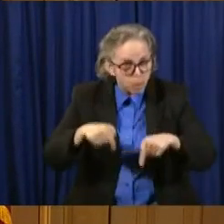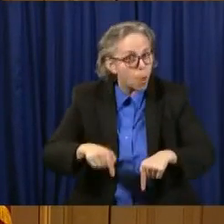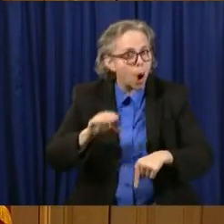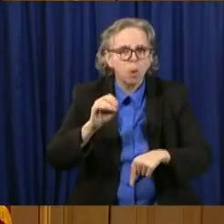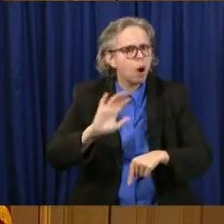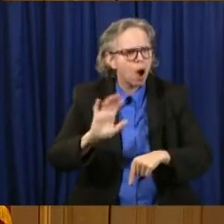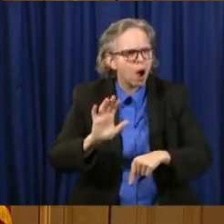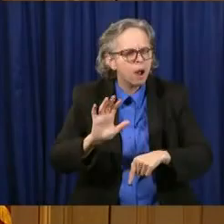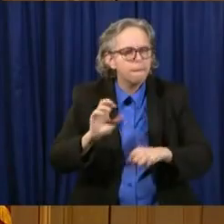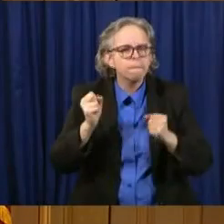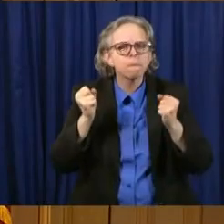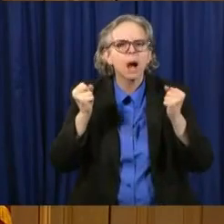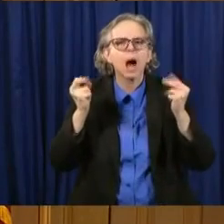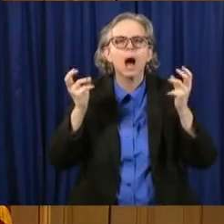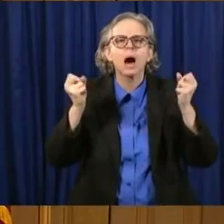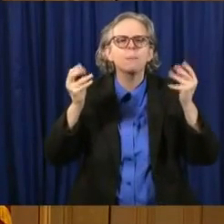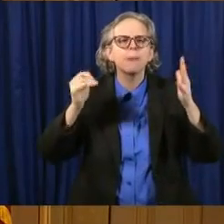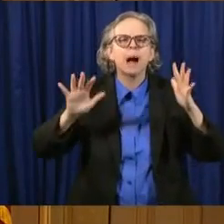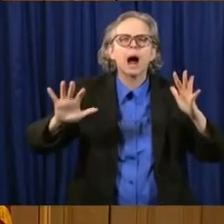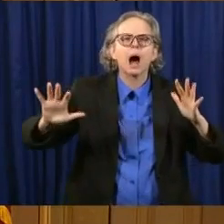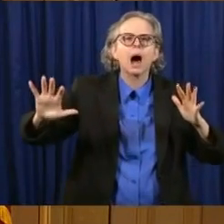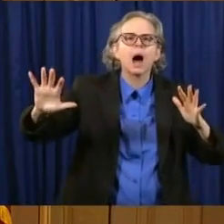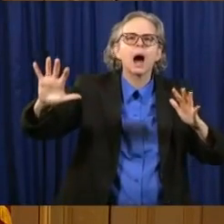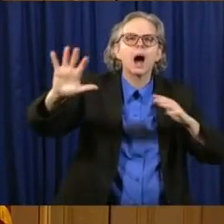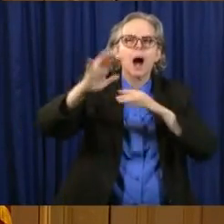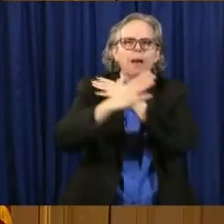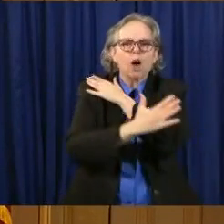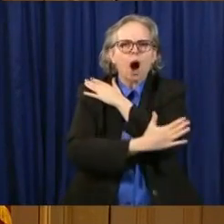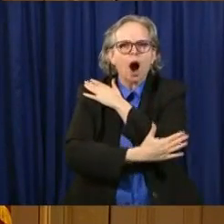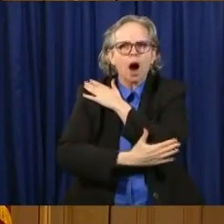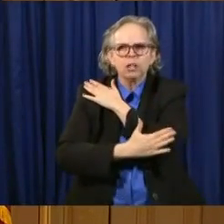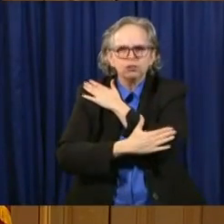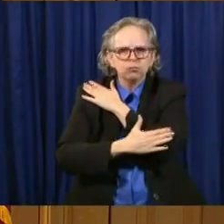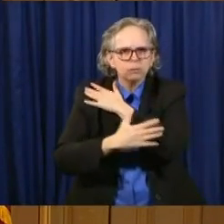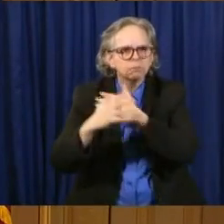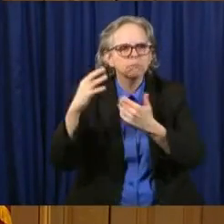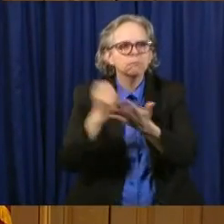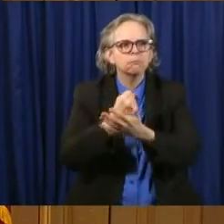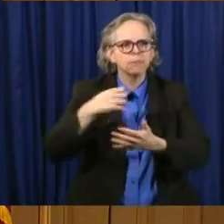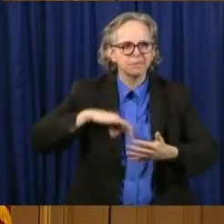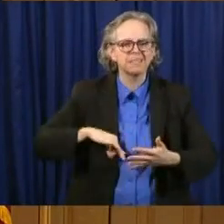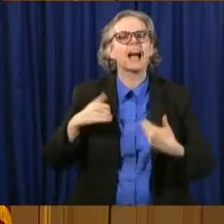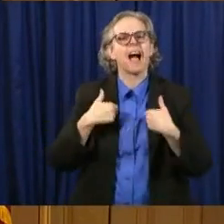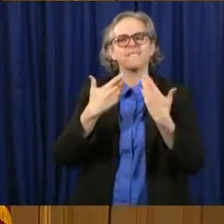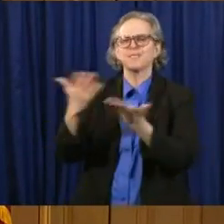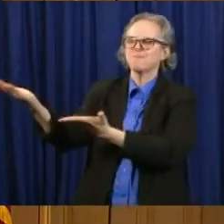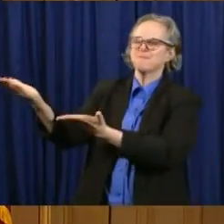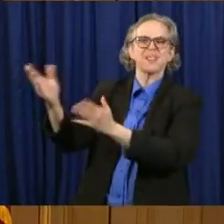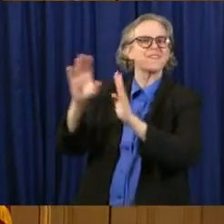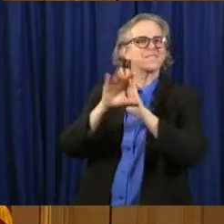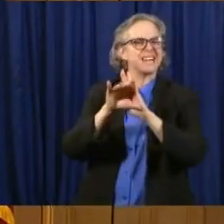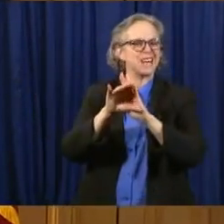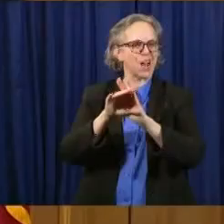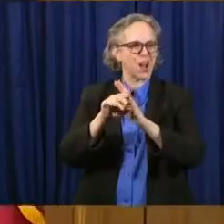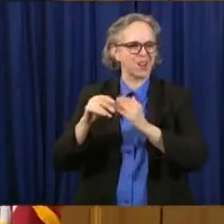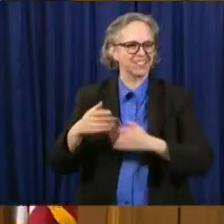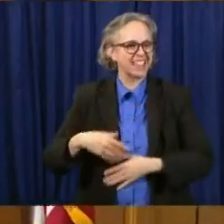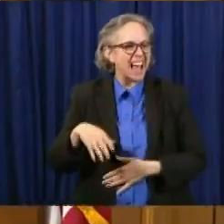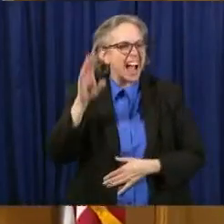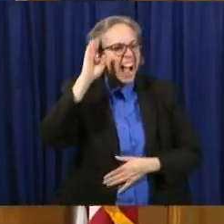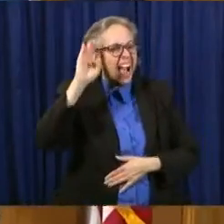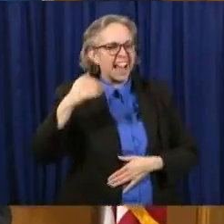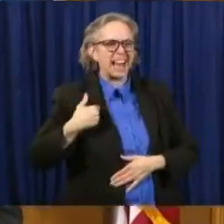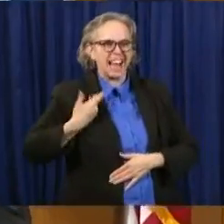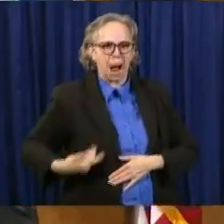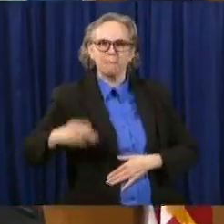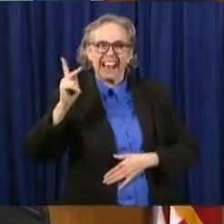And so we have a video that talks a little bit about this story. Hi, my name is Kevin Hamama. I'm a